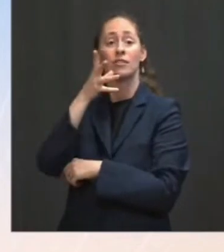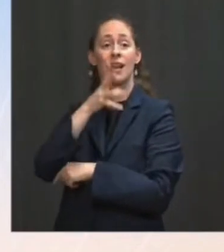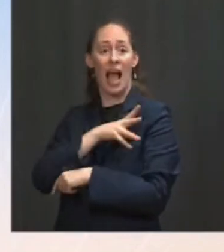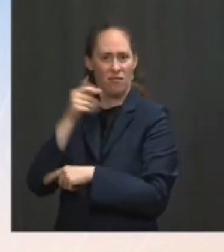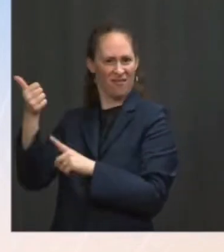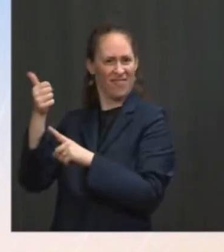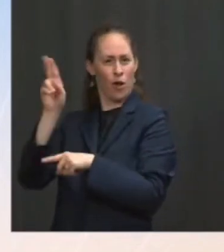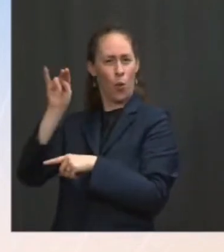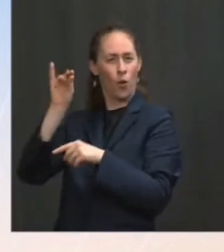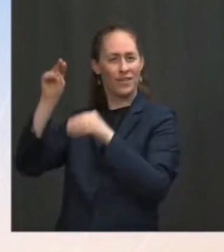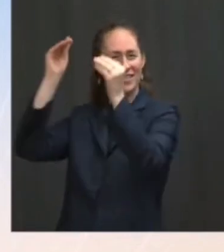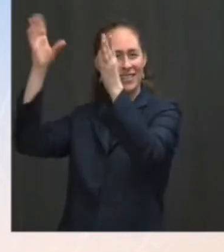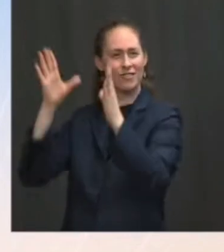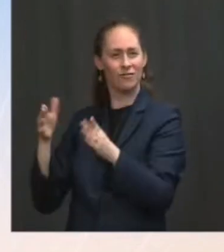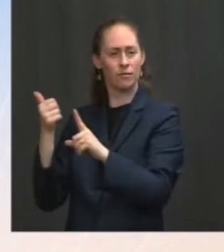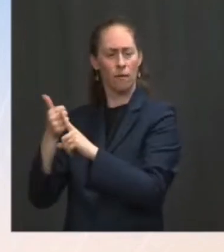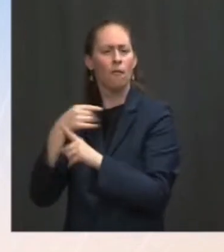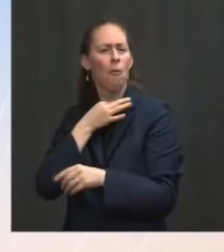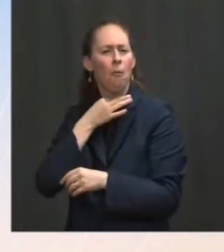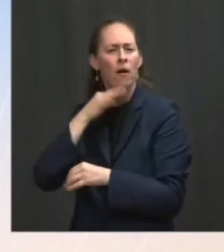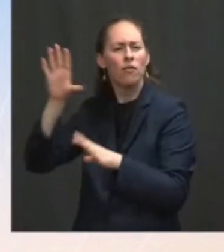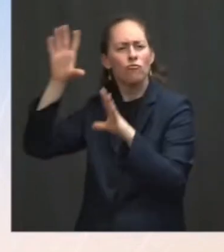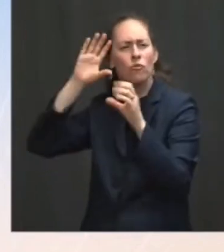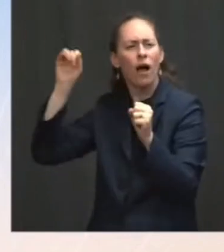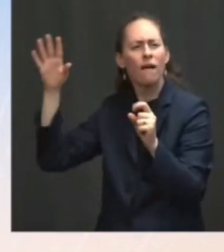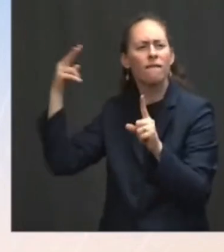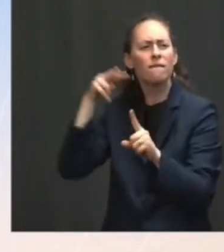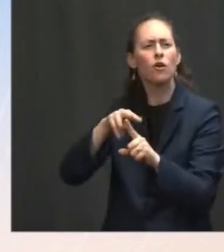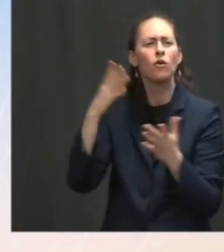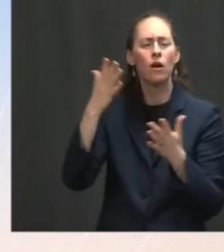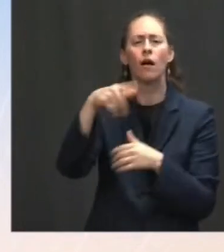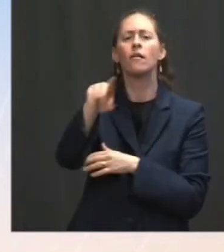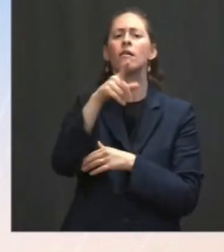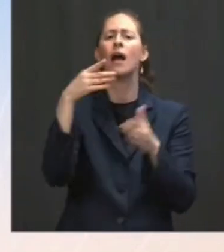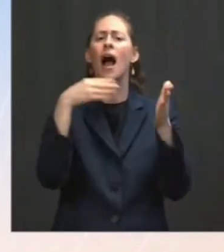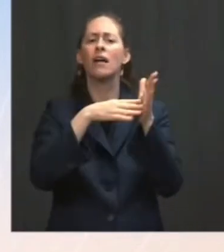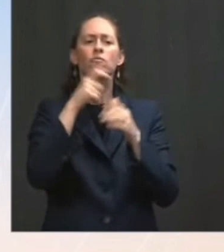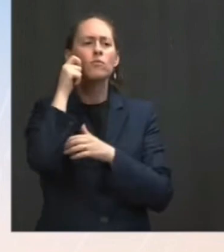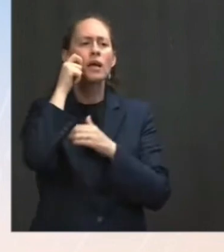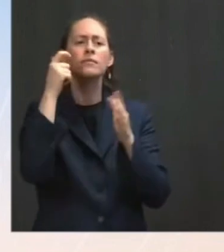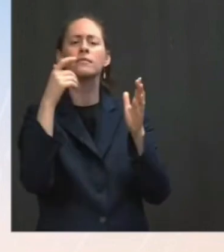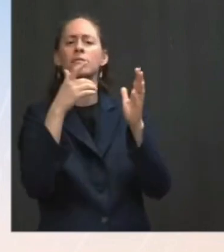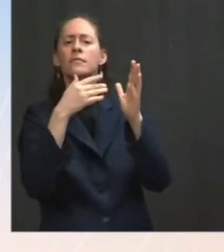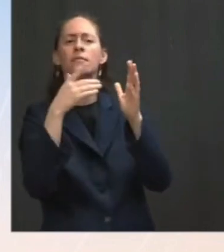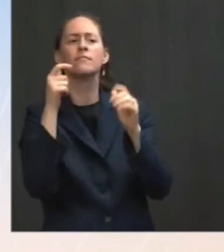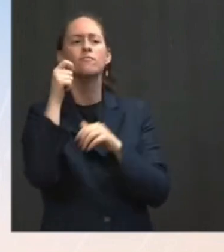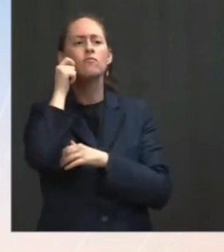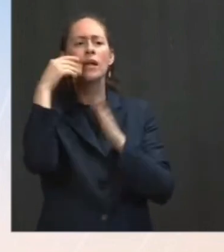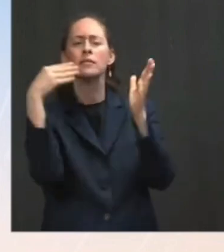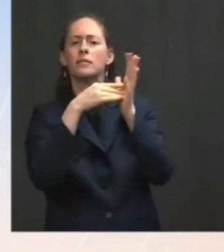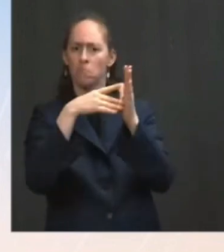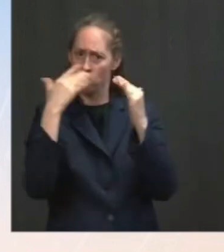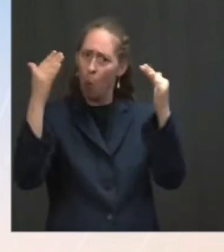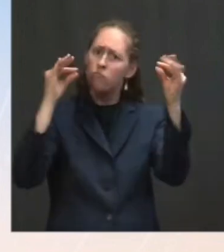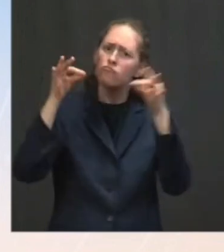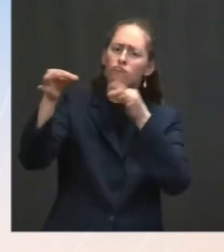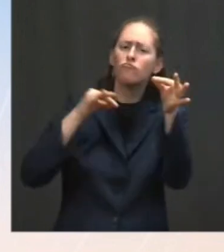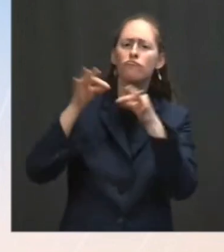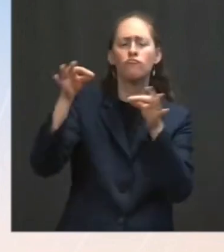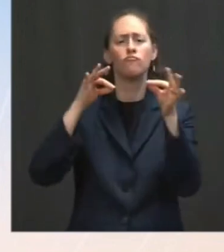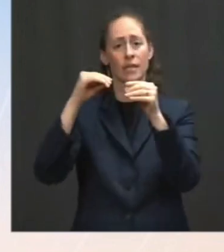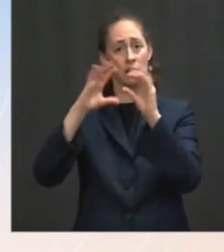What are the president's thoughts on anti-racism curriculum in the classroom? Well, the president believes that in our history,